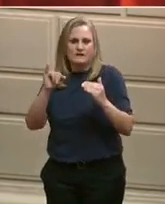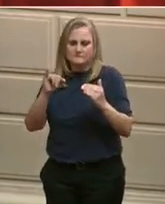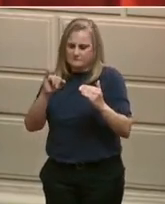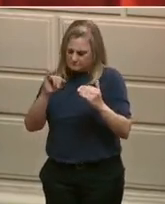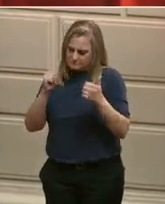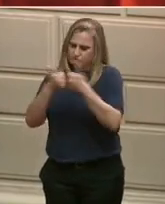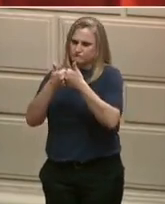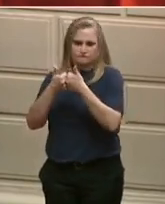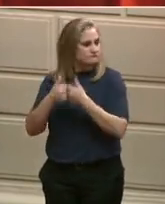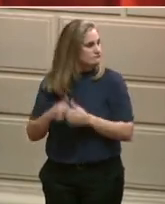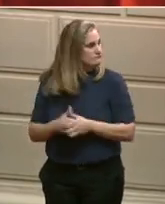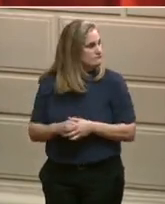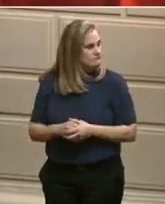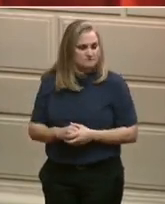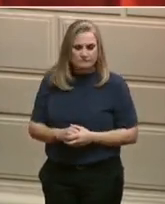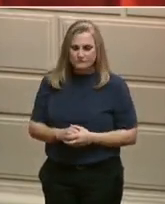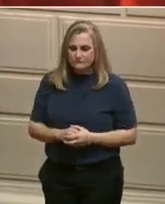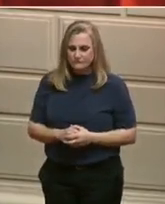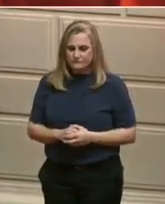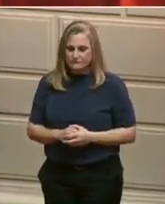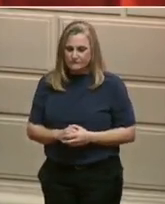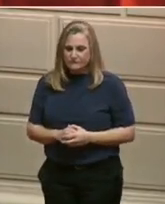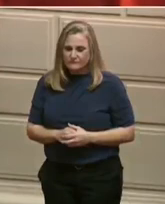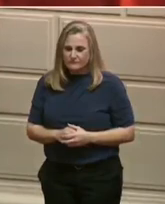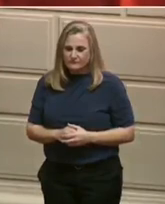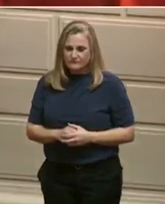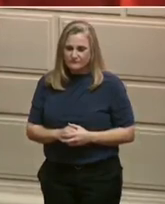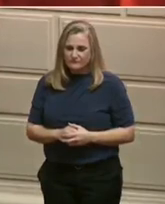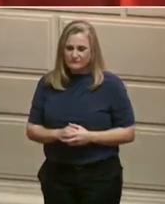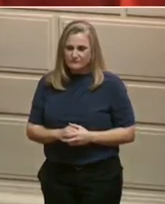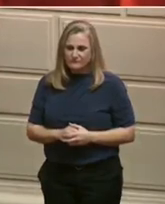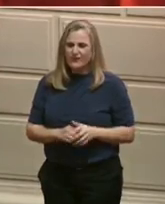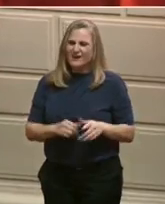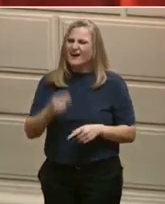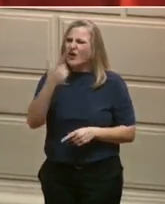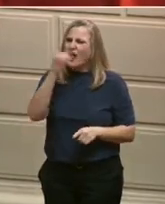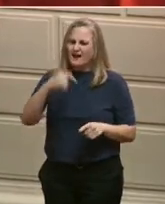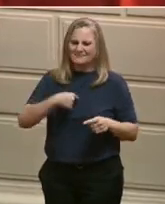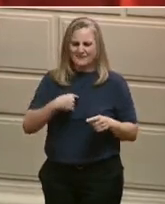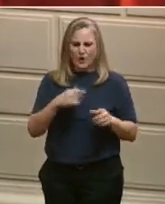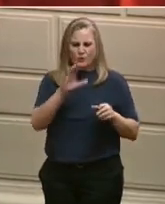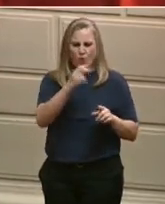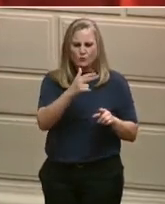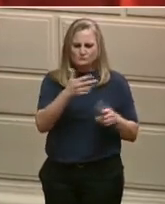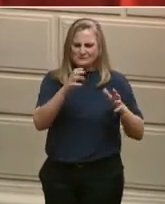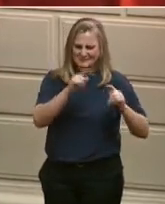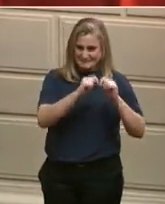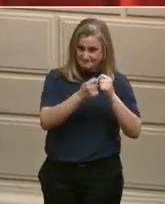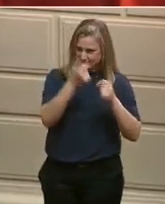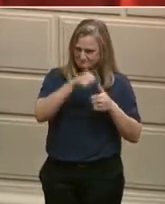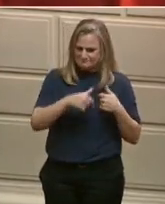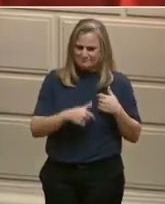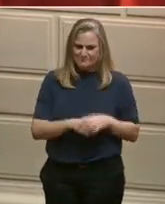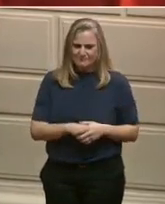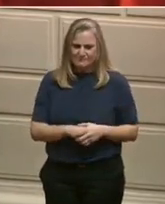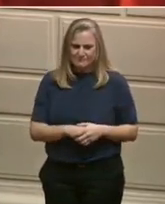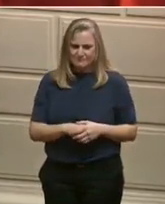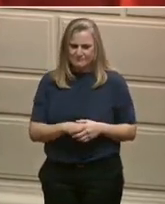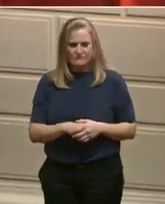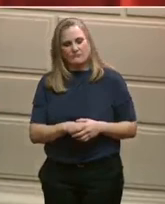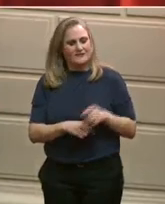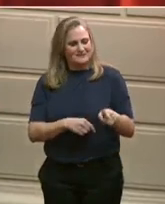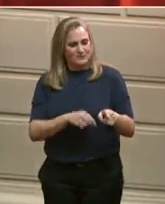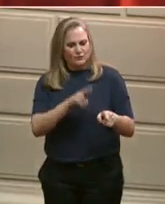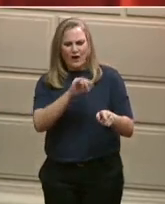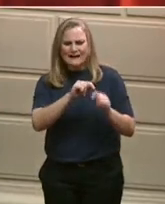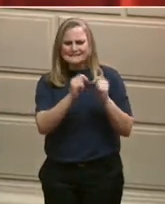tell the players I coached in basketball. The team I coached was called the Rhode Island Shooting Stars. They were